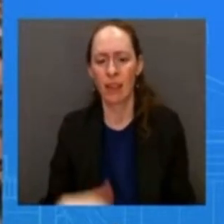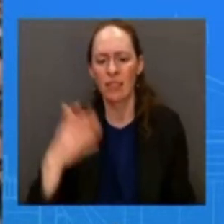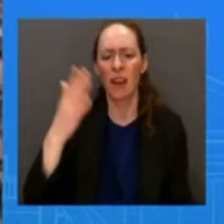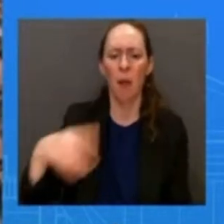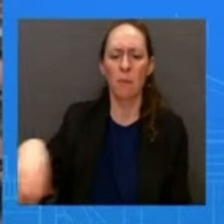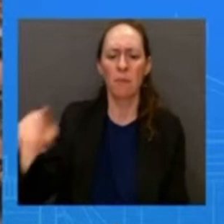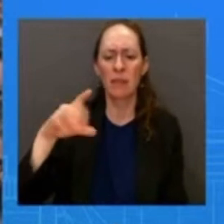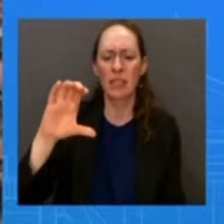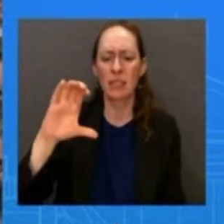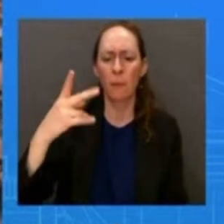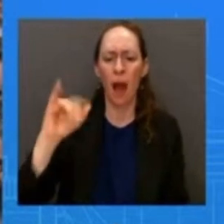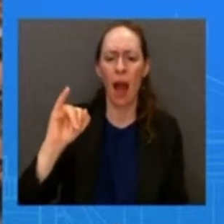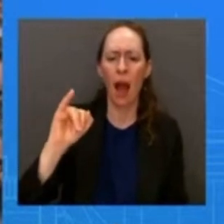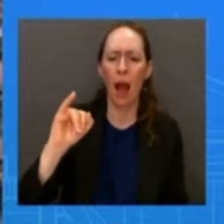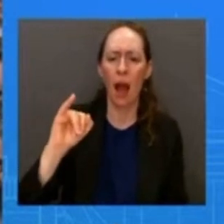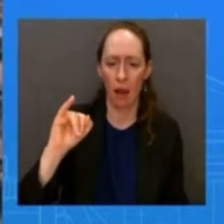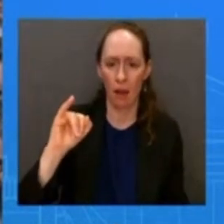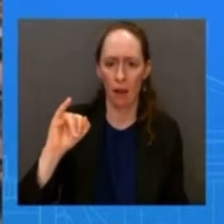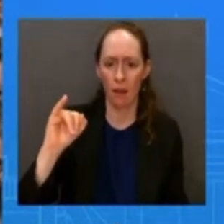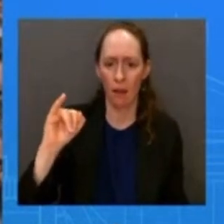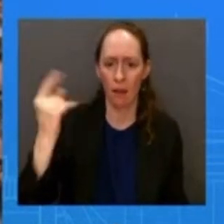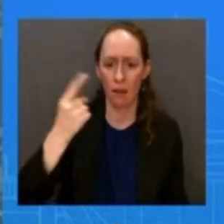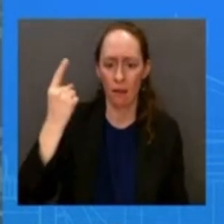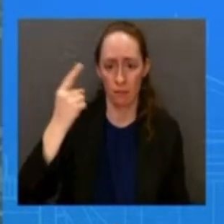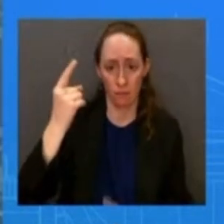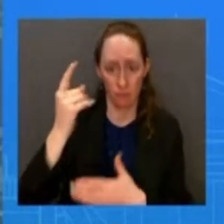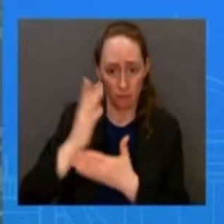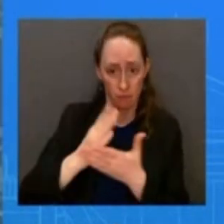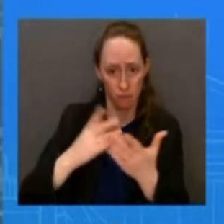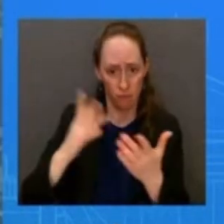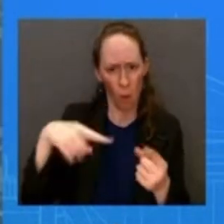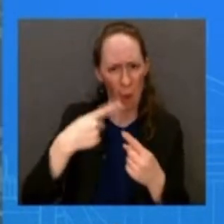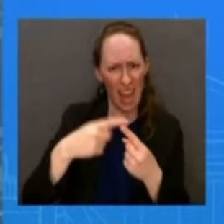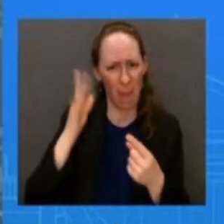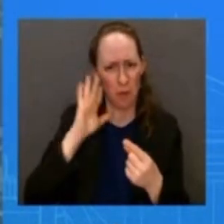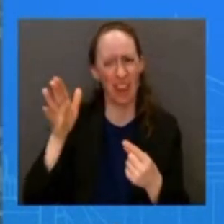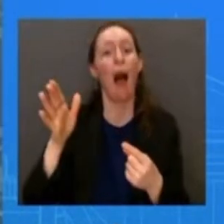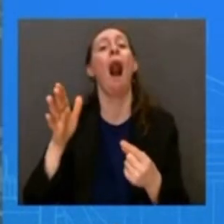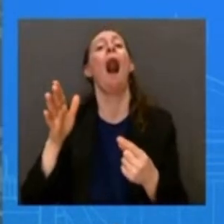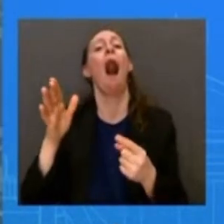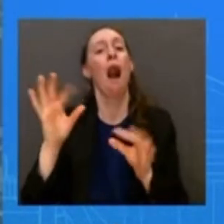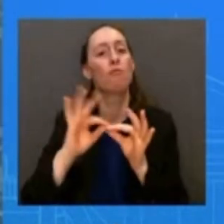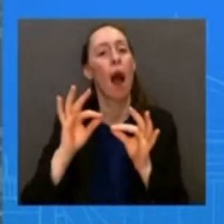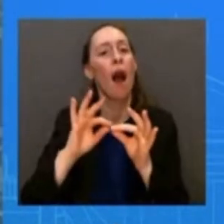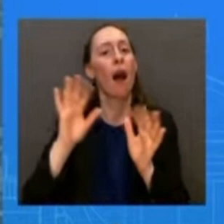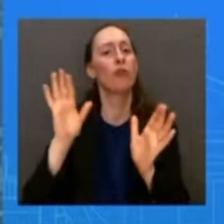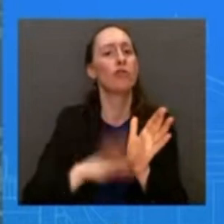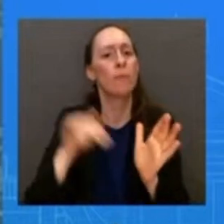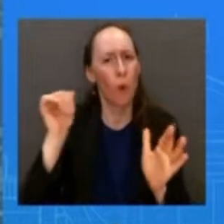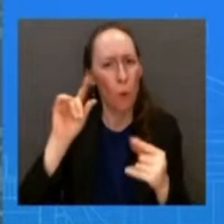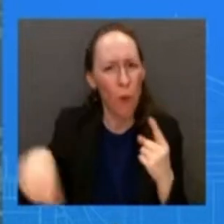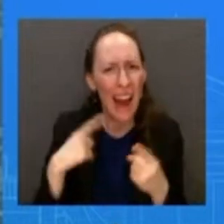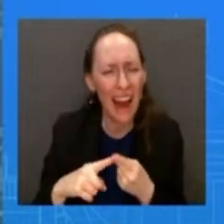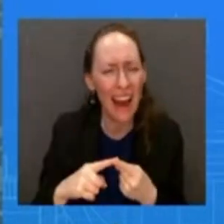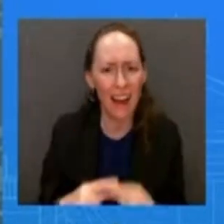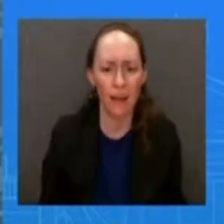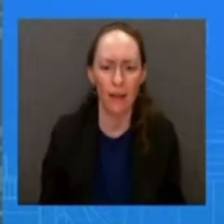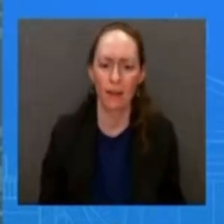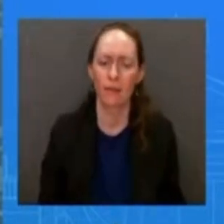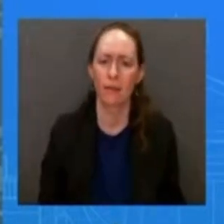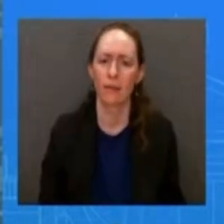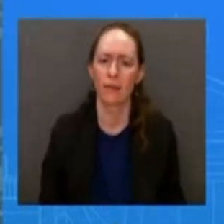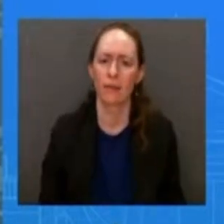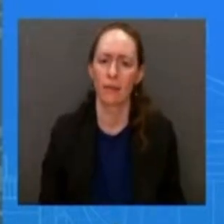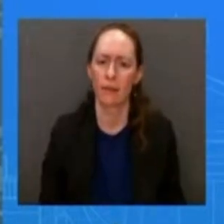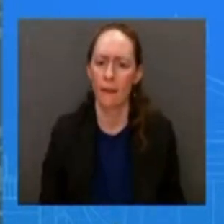significantly decrease so look what we have been seeing and i laid this out we have seen inflation starting